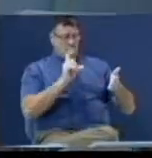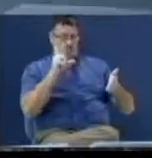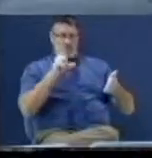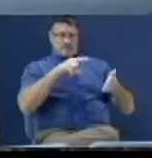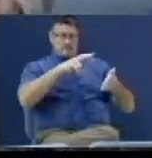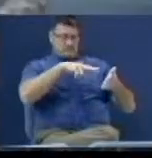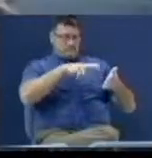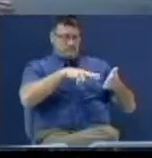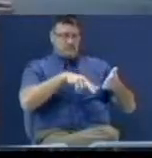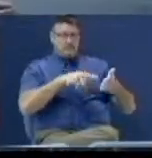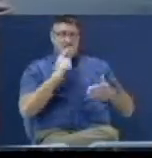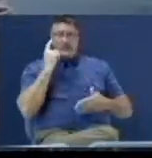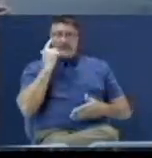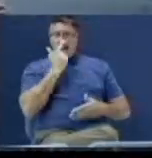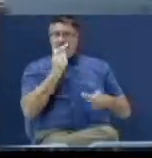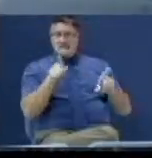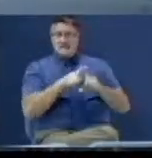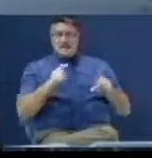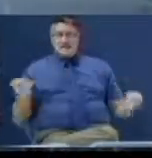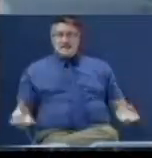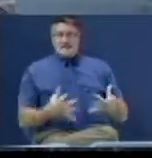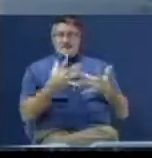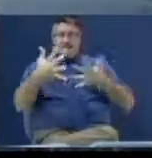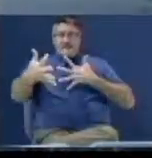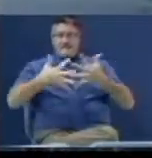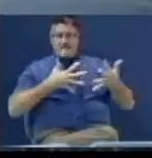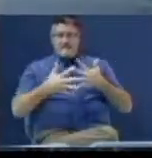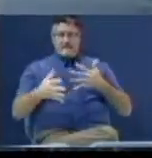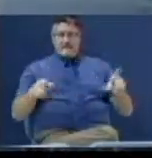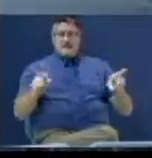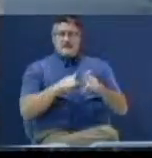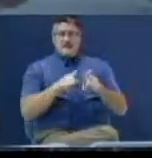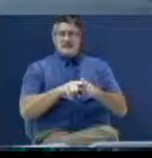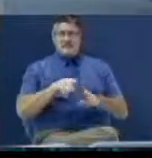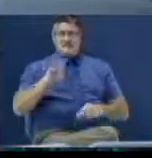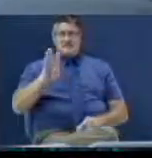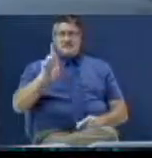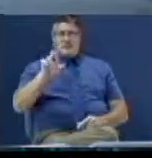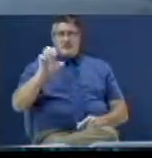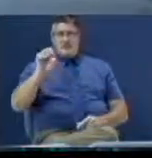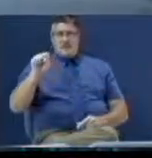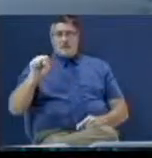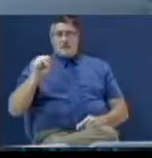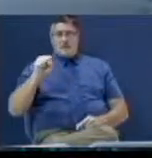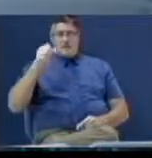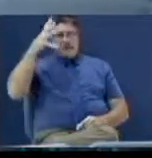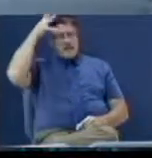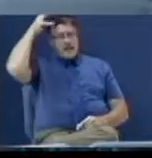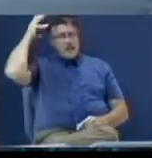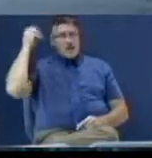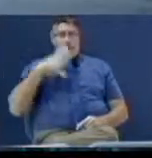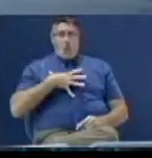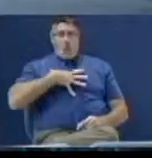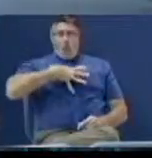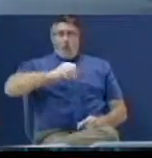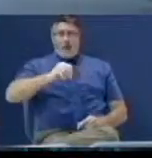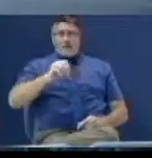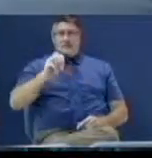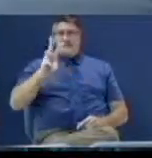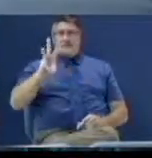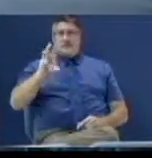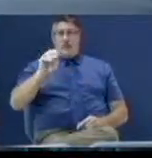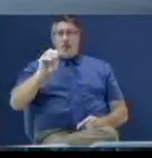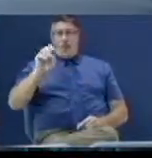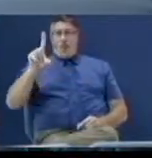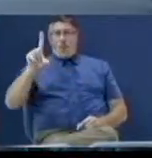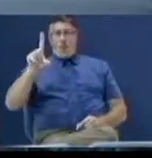Eyes is the flame of fire. Feet is fine brass. Hair white as wool. That's Jesus.